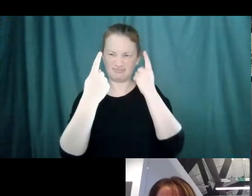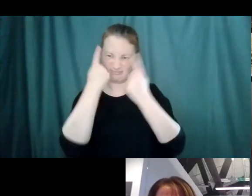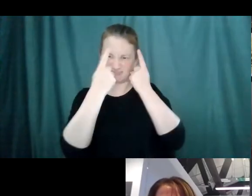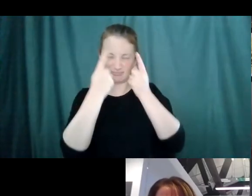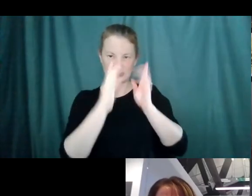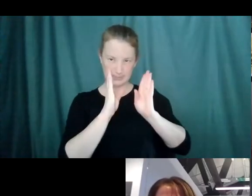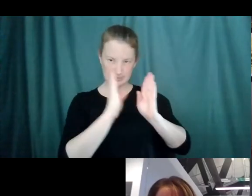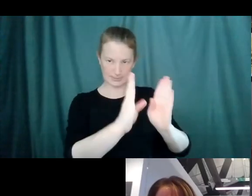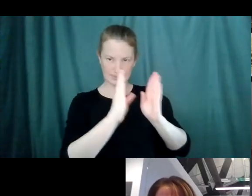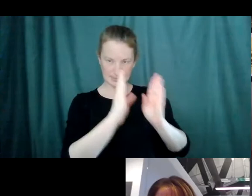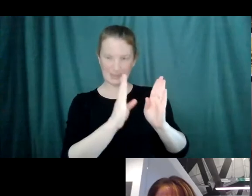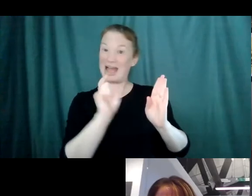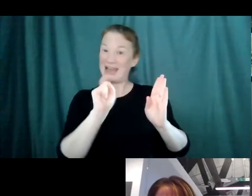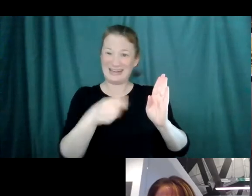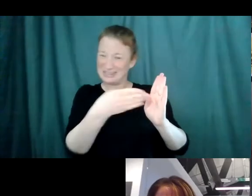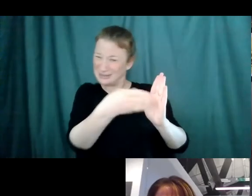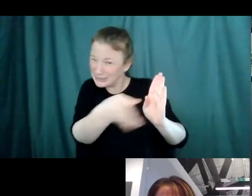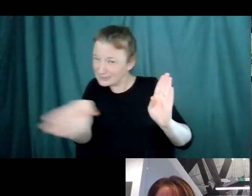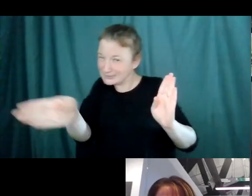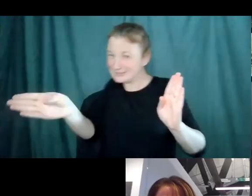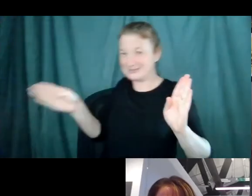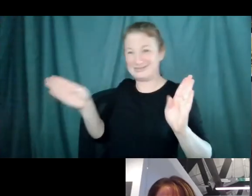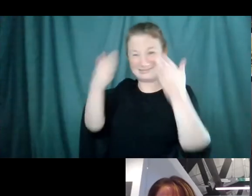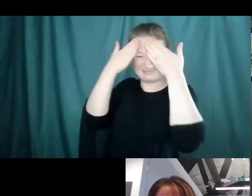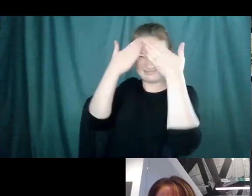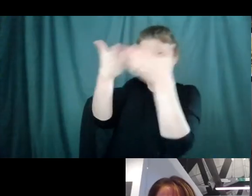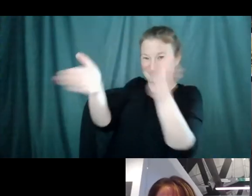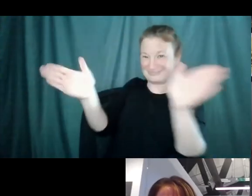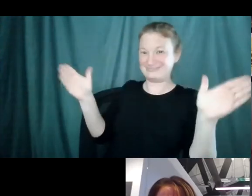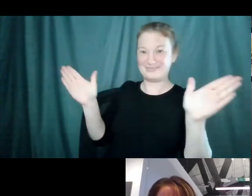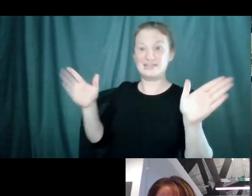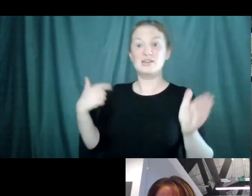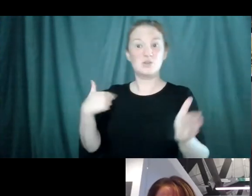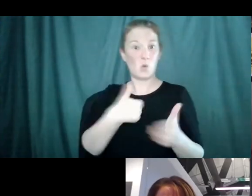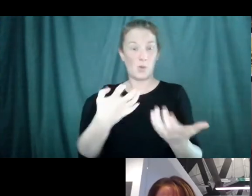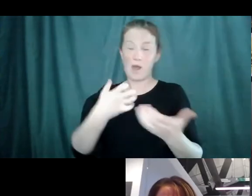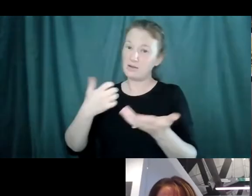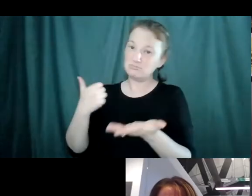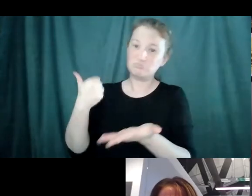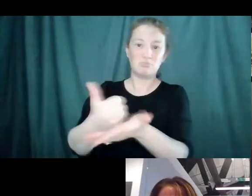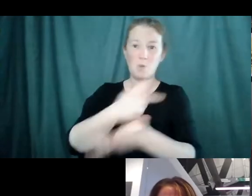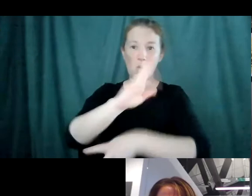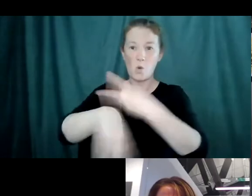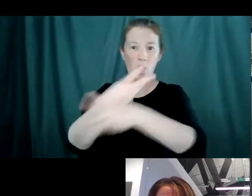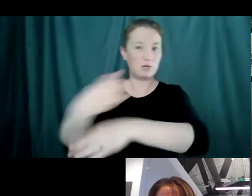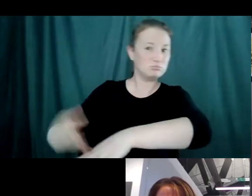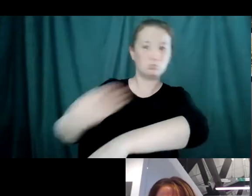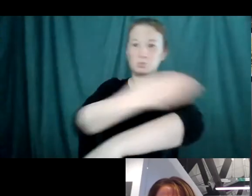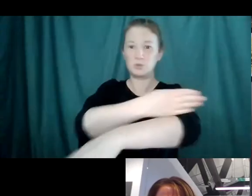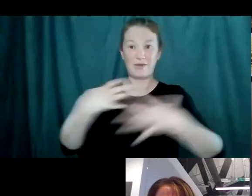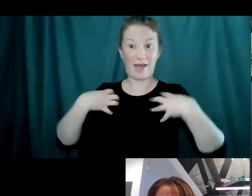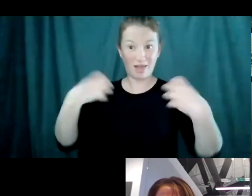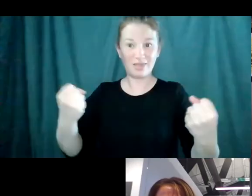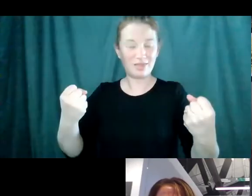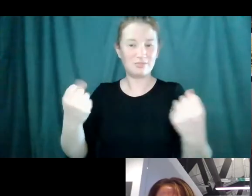to positively impact human health and wellbeing, that's what I'm here for. We need as